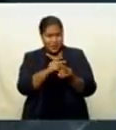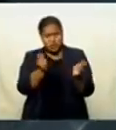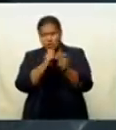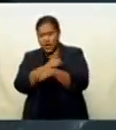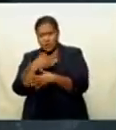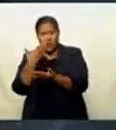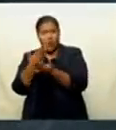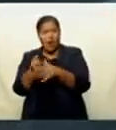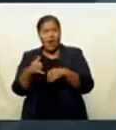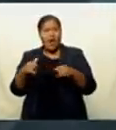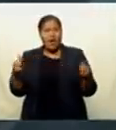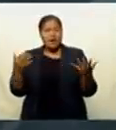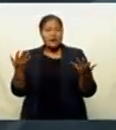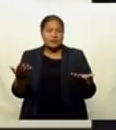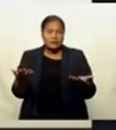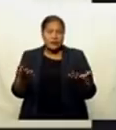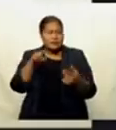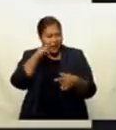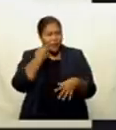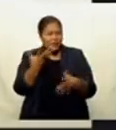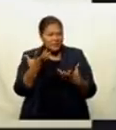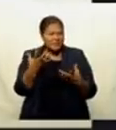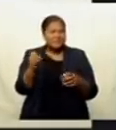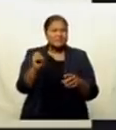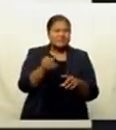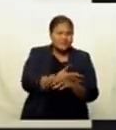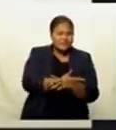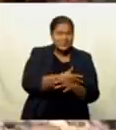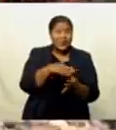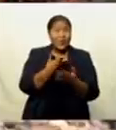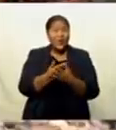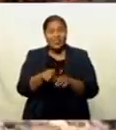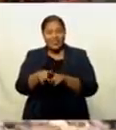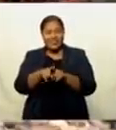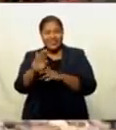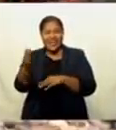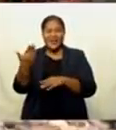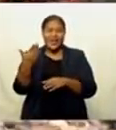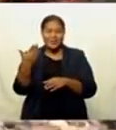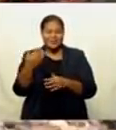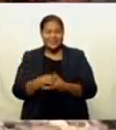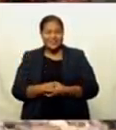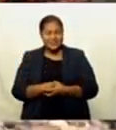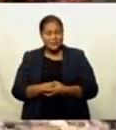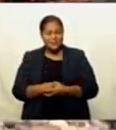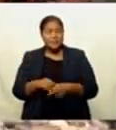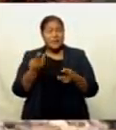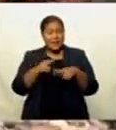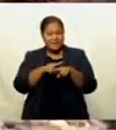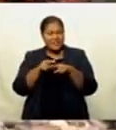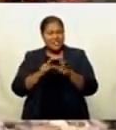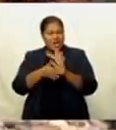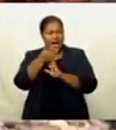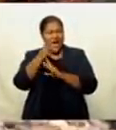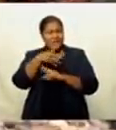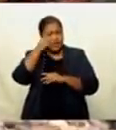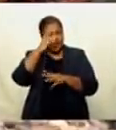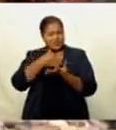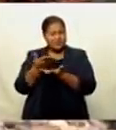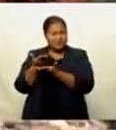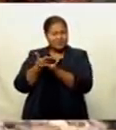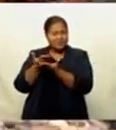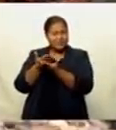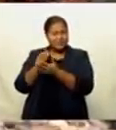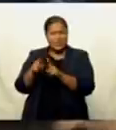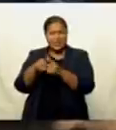there will be an impact in the learning outcomes. Meanwhile, the Fiji Higher Education Commission have been communicating with